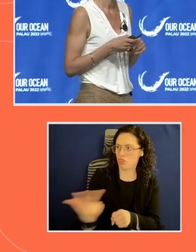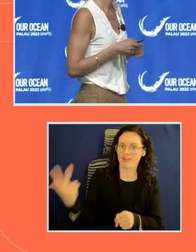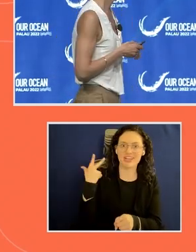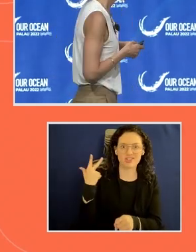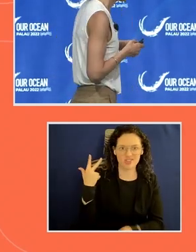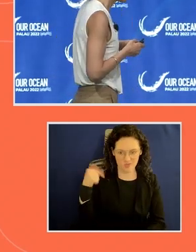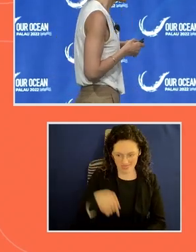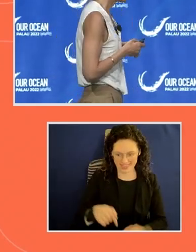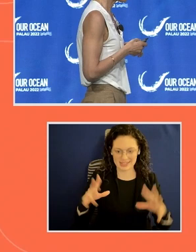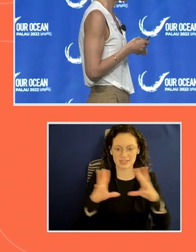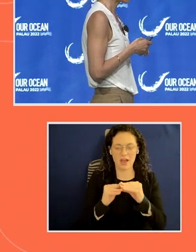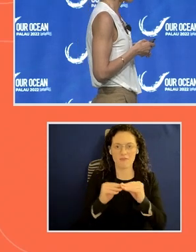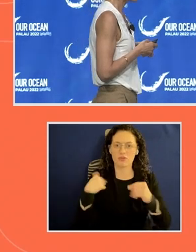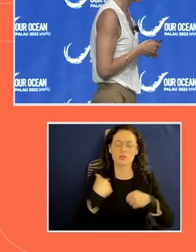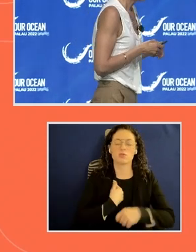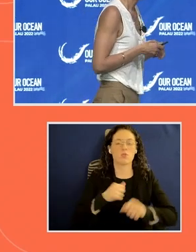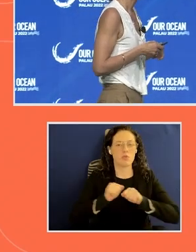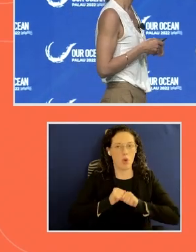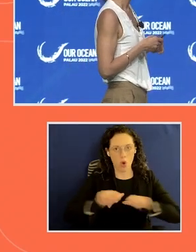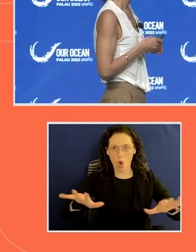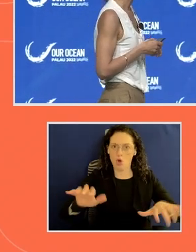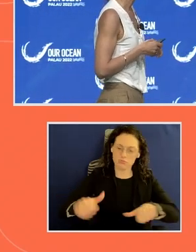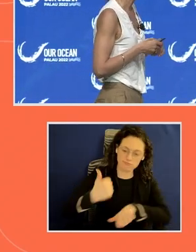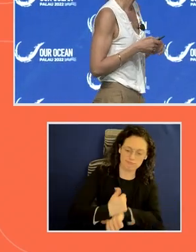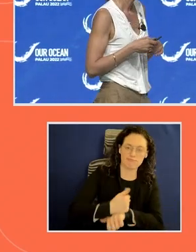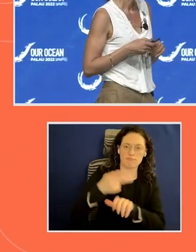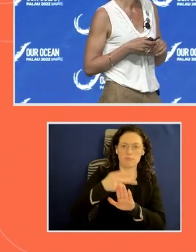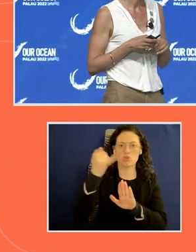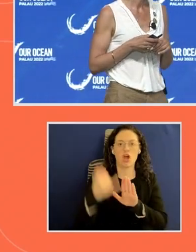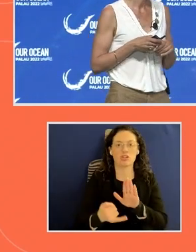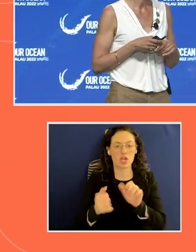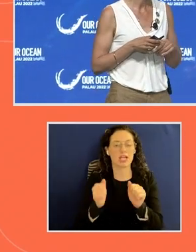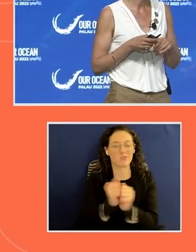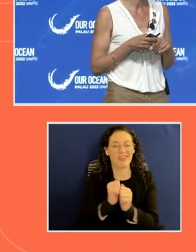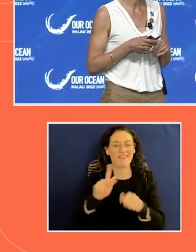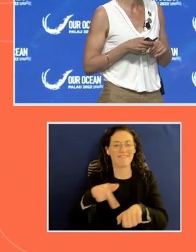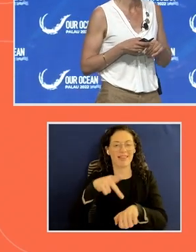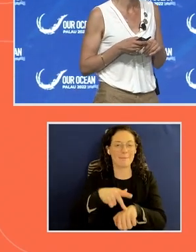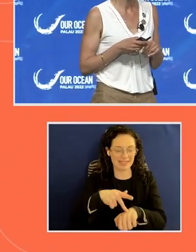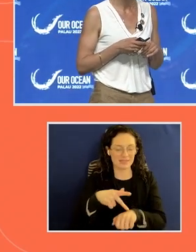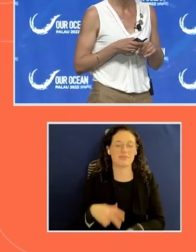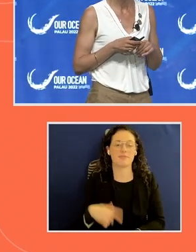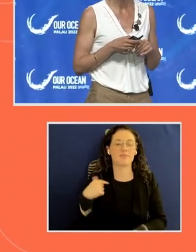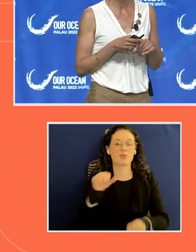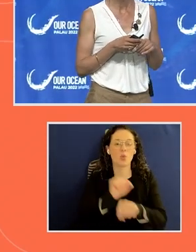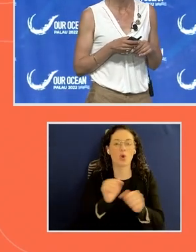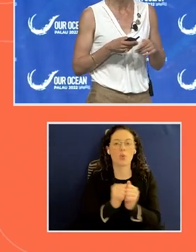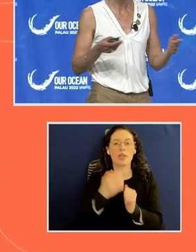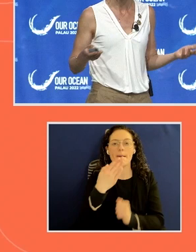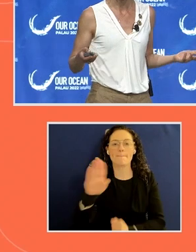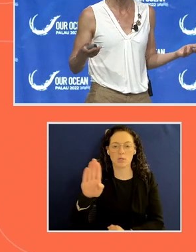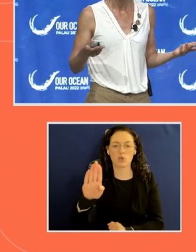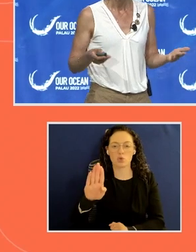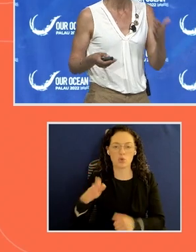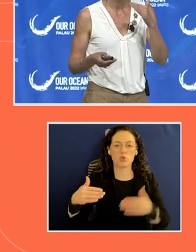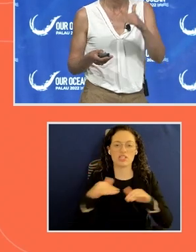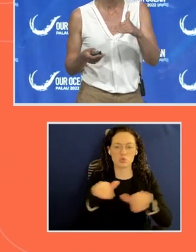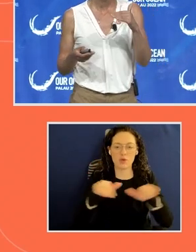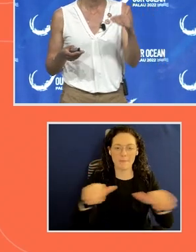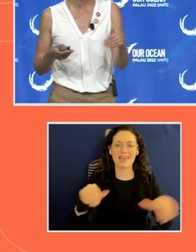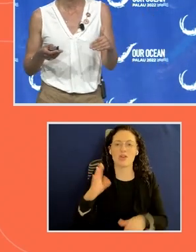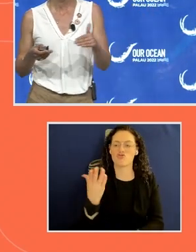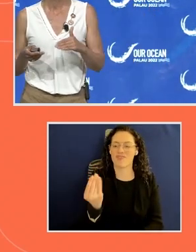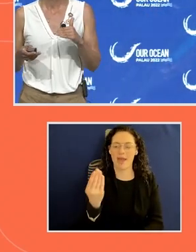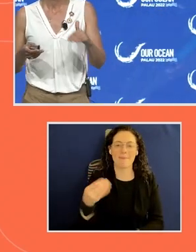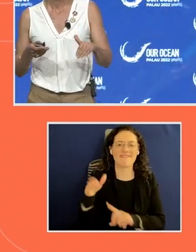We launched a project with the Philippines to work on the blue swimming crab fishery in the Visayan Sea. Why? Because